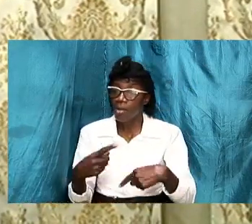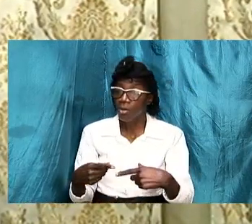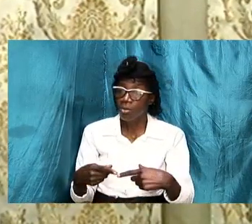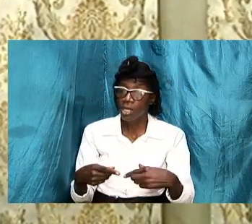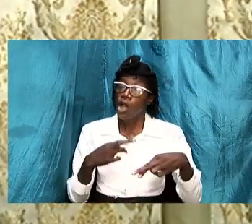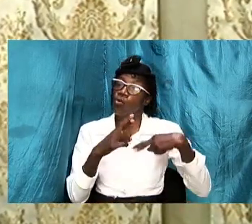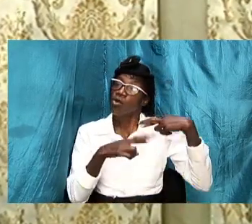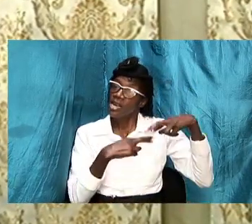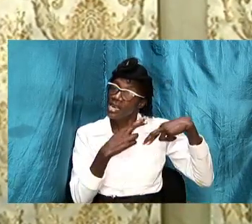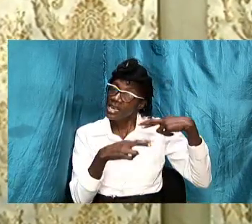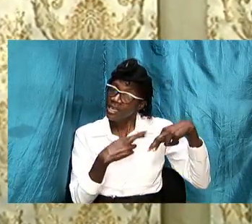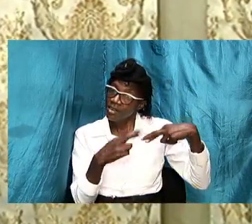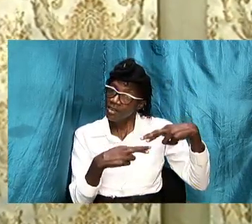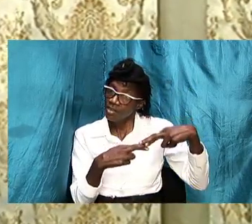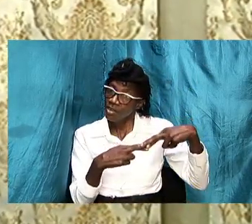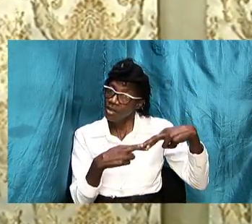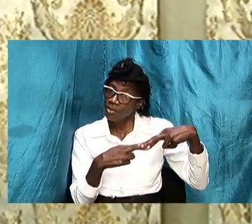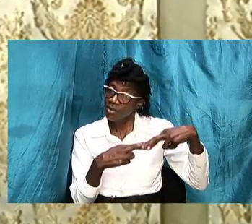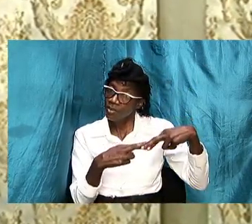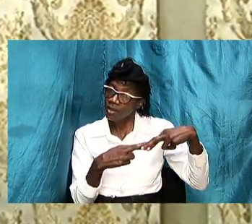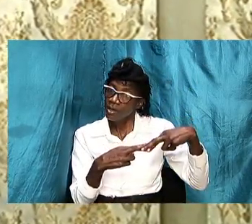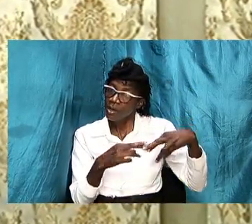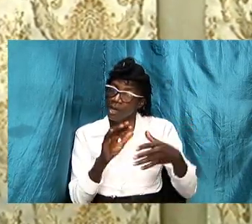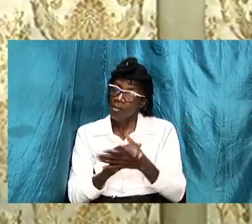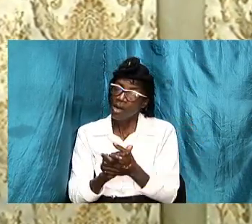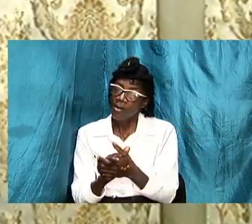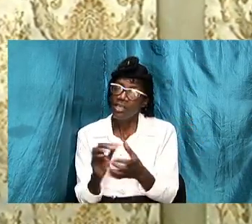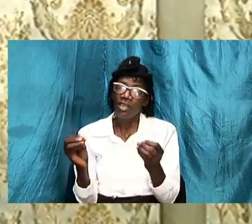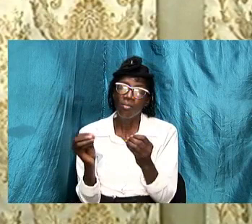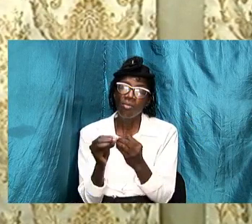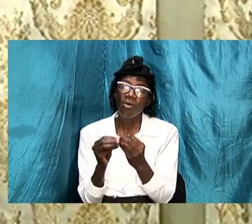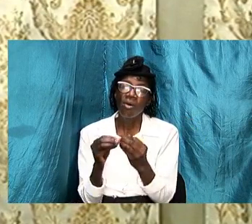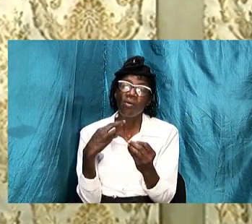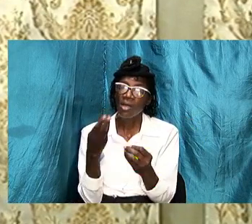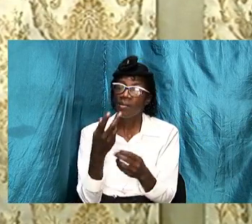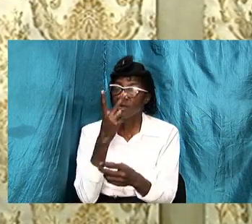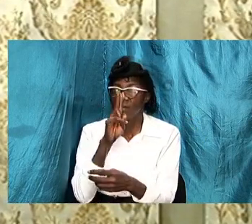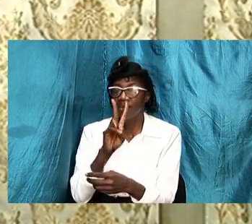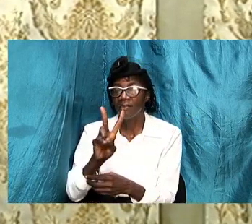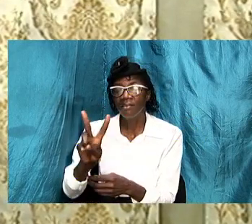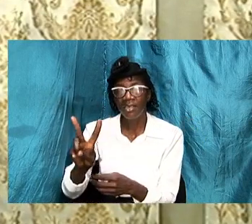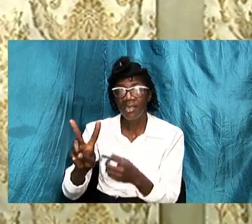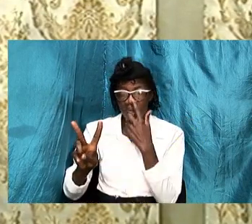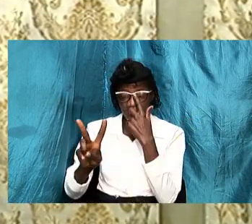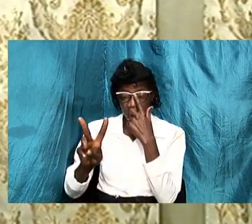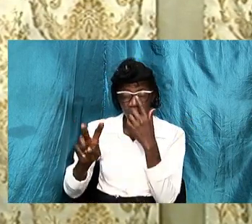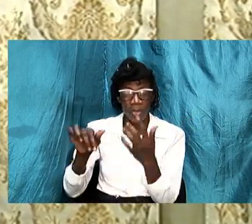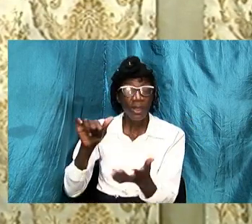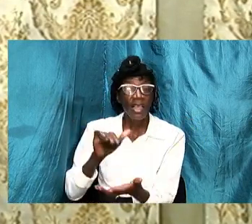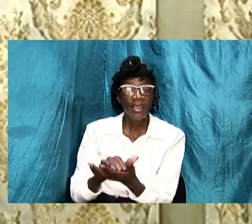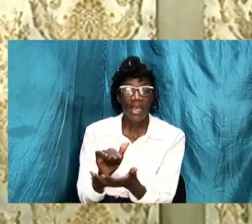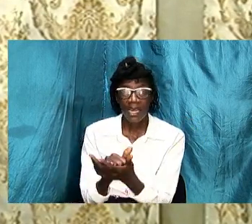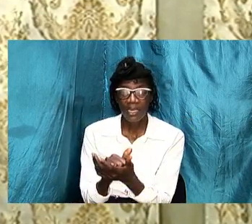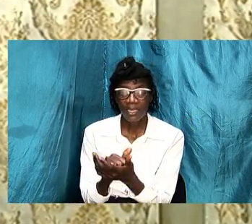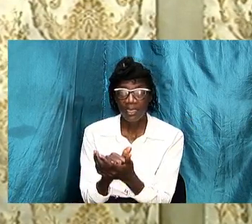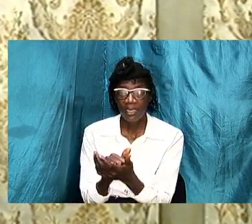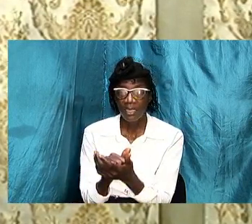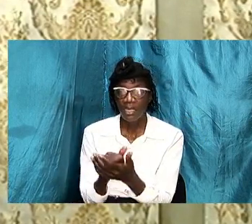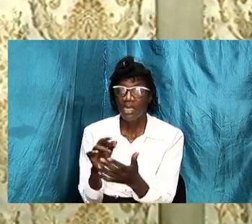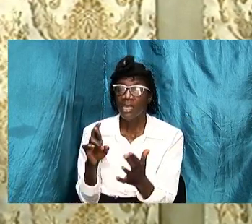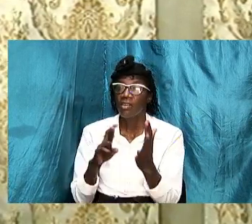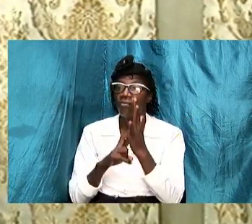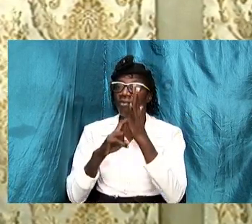relationship relationships and marriage it is the more we will see that it reflects